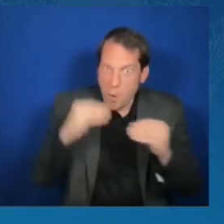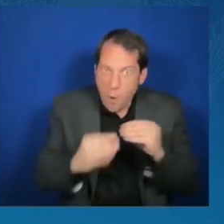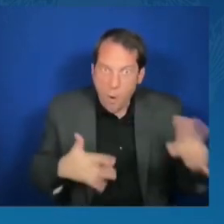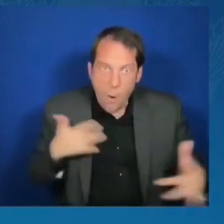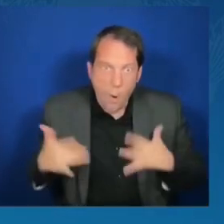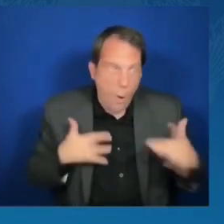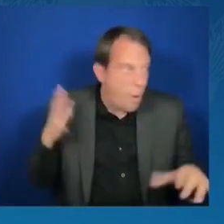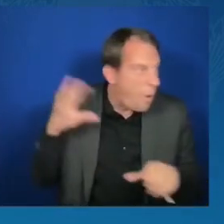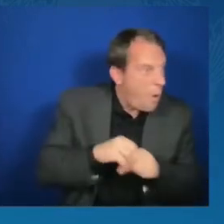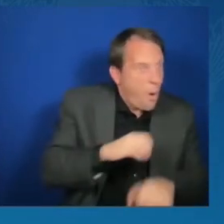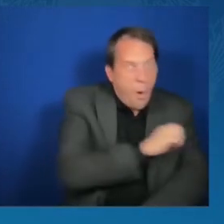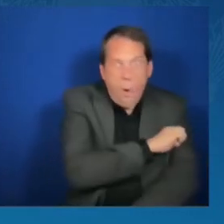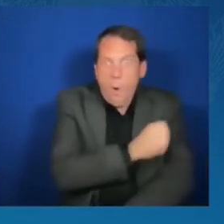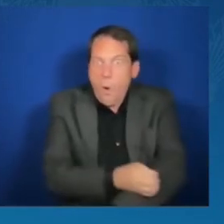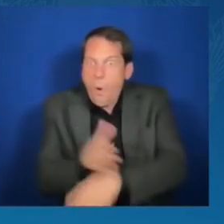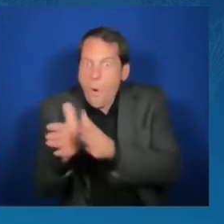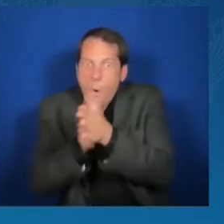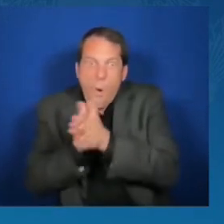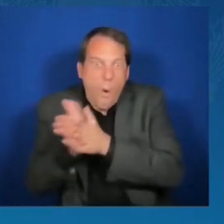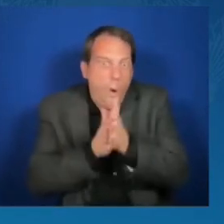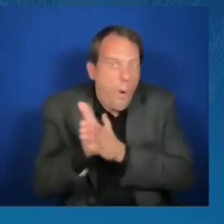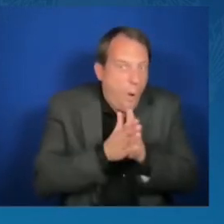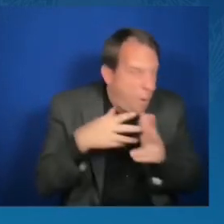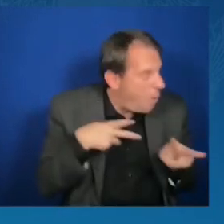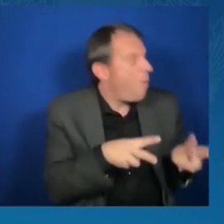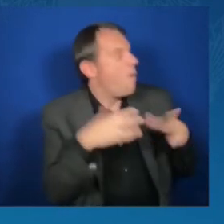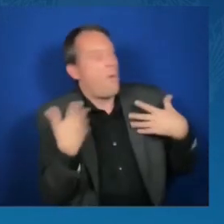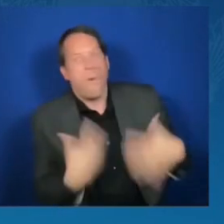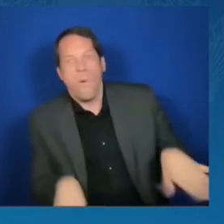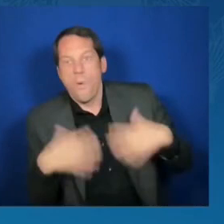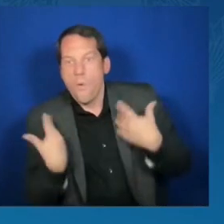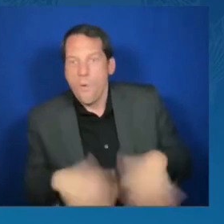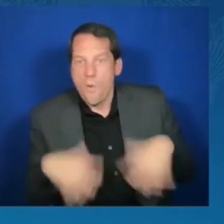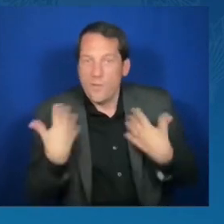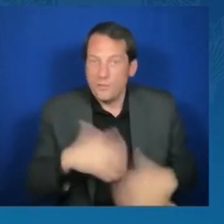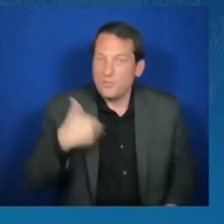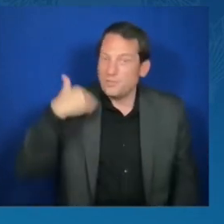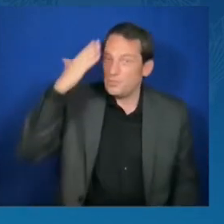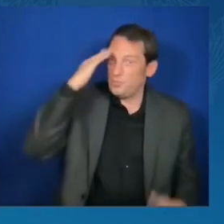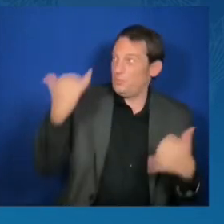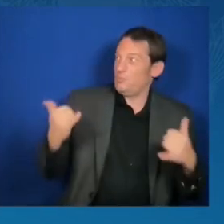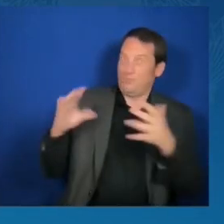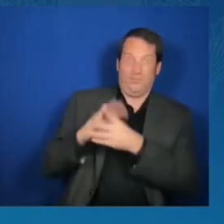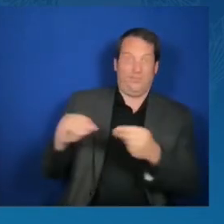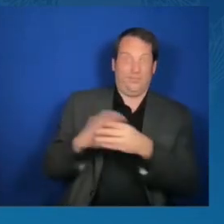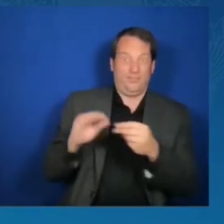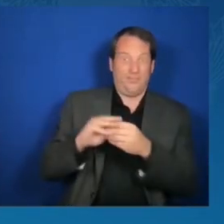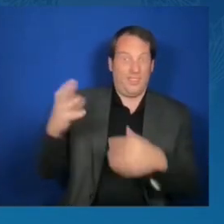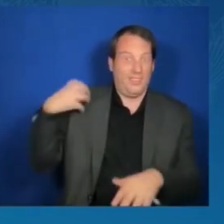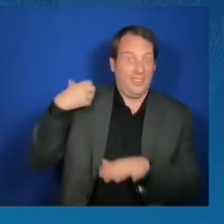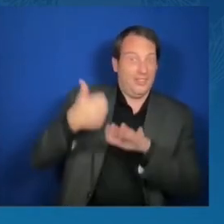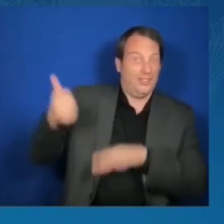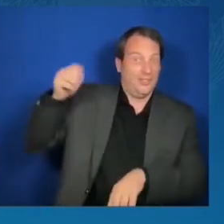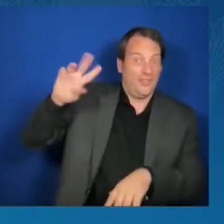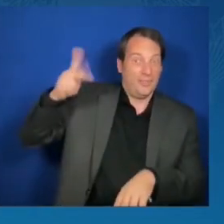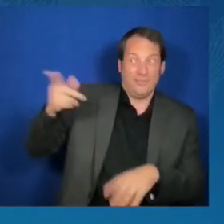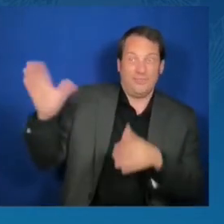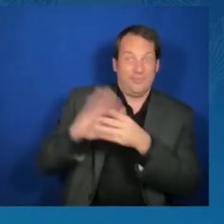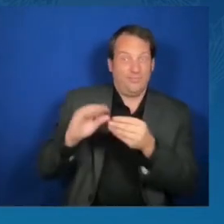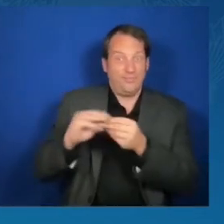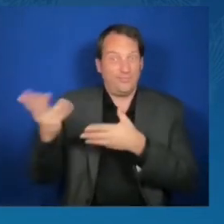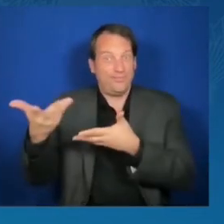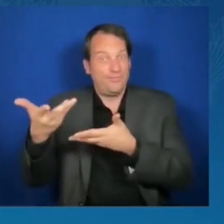from our Secretary and our Vice Vice President, from your dialogue with each other, and from the boundless possibilities that you will help us chart